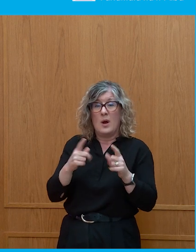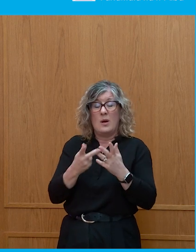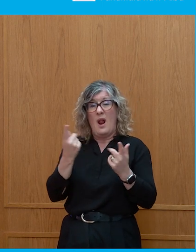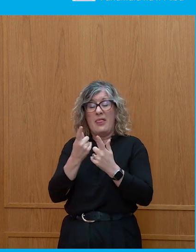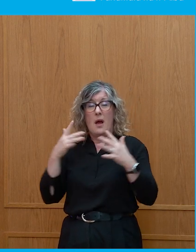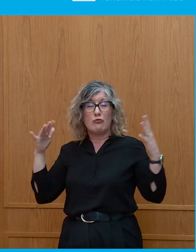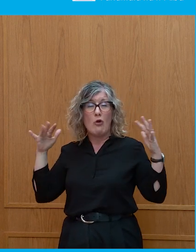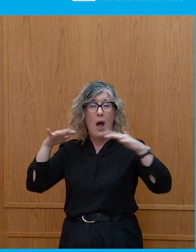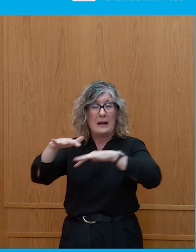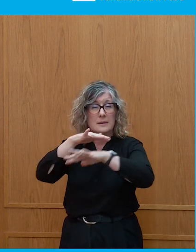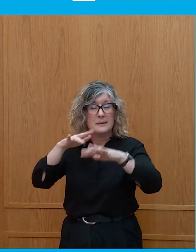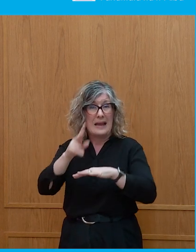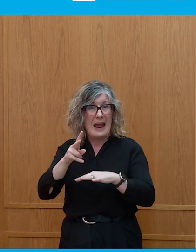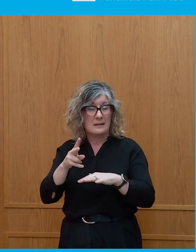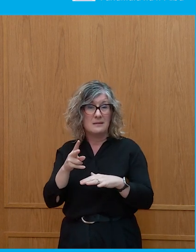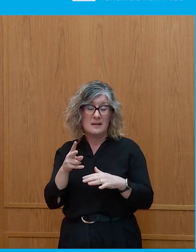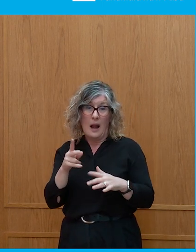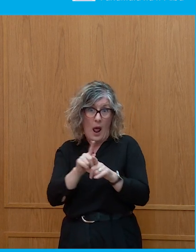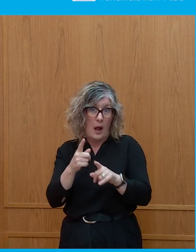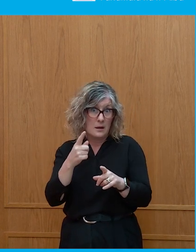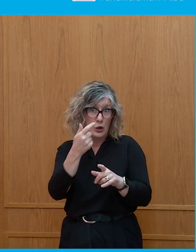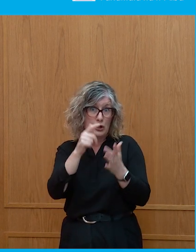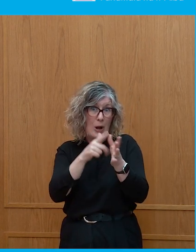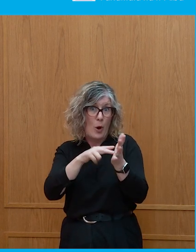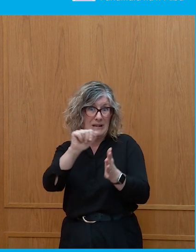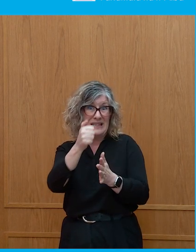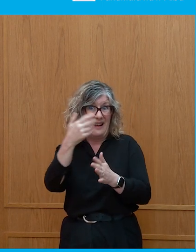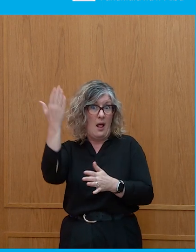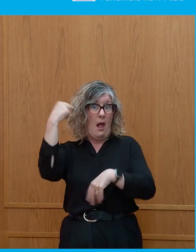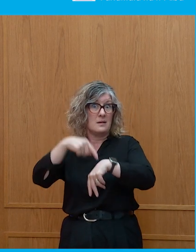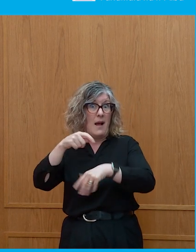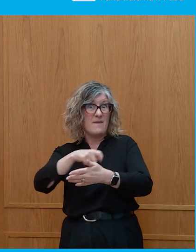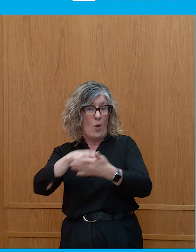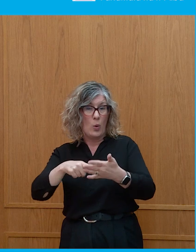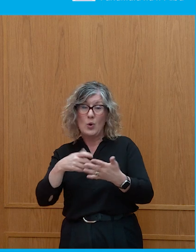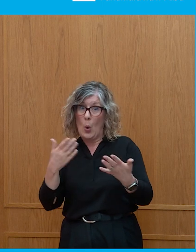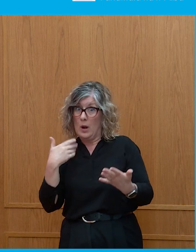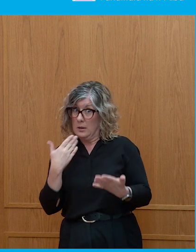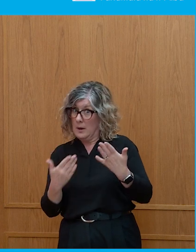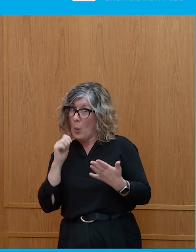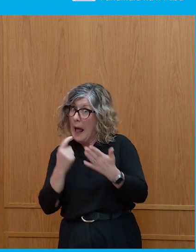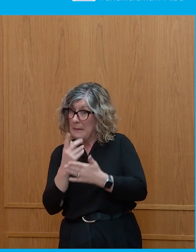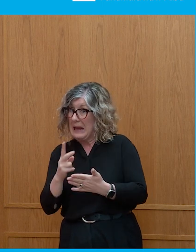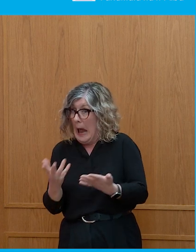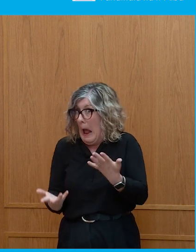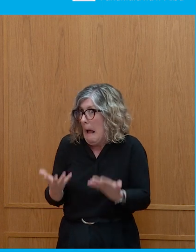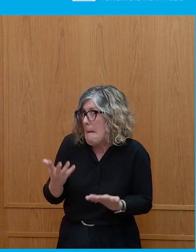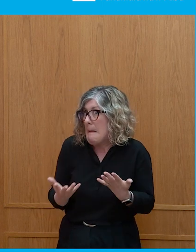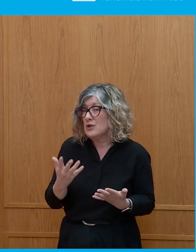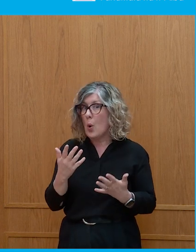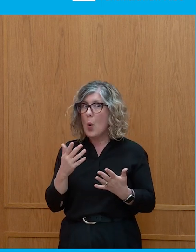which I cannot rule out. So I think turnout, it's also a belief that the system works and that your vote